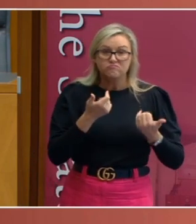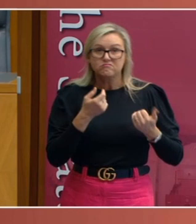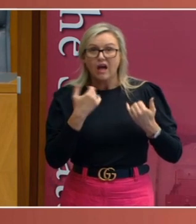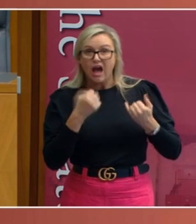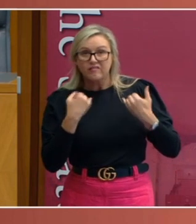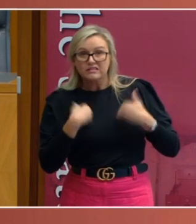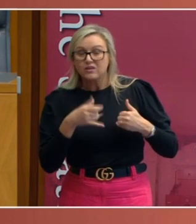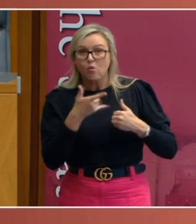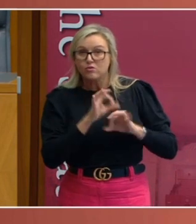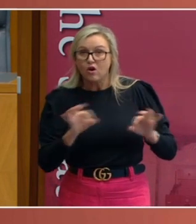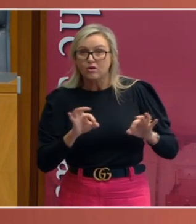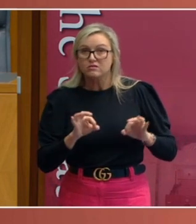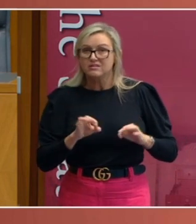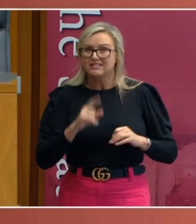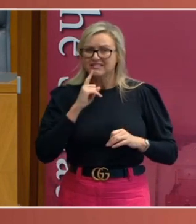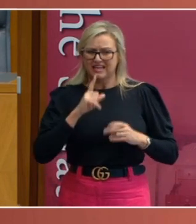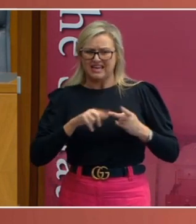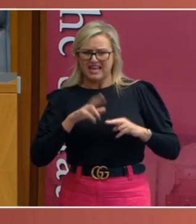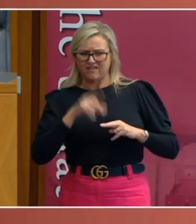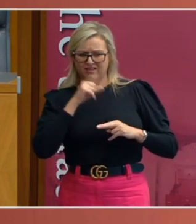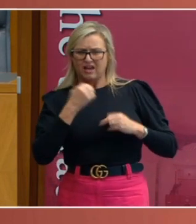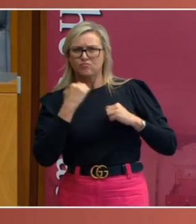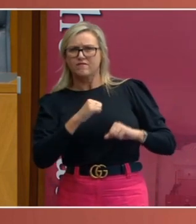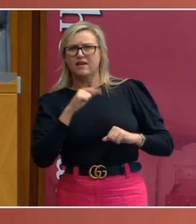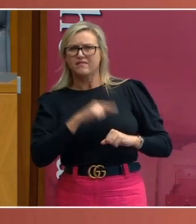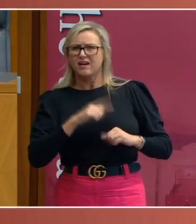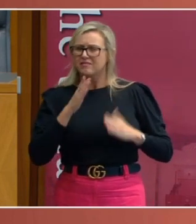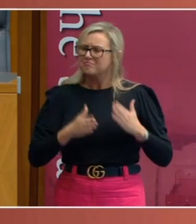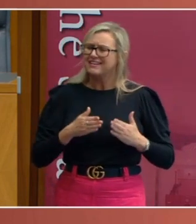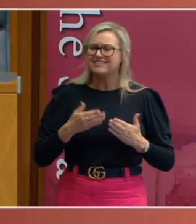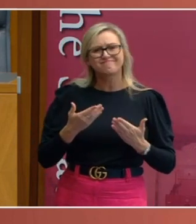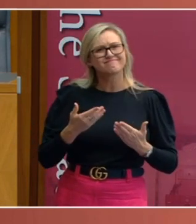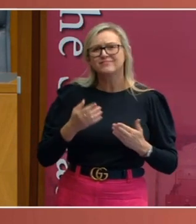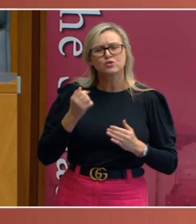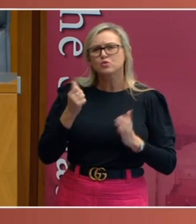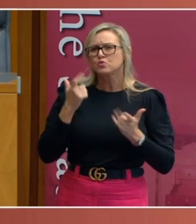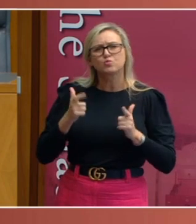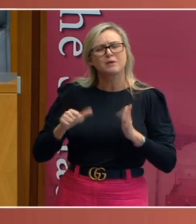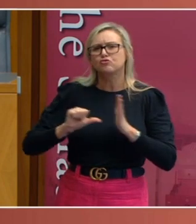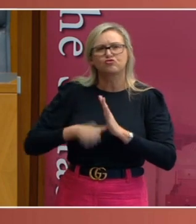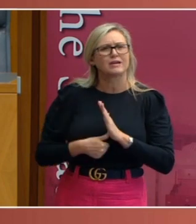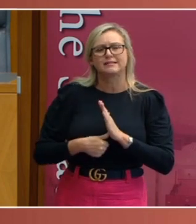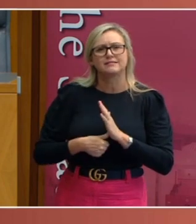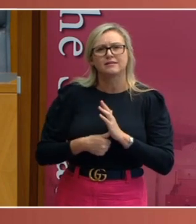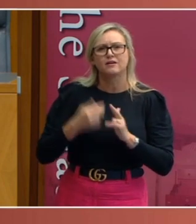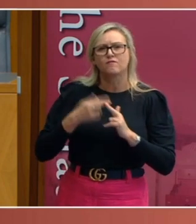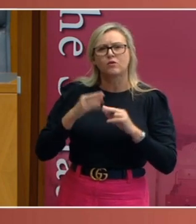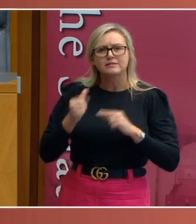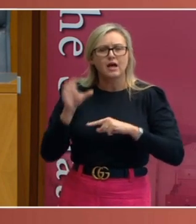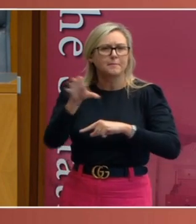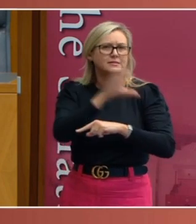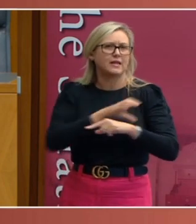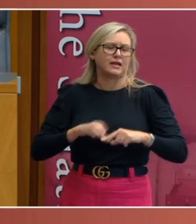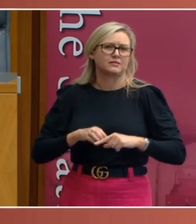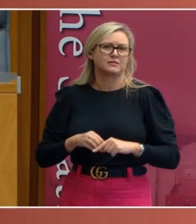imposes an unnecessary burden on interstate commerce and cannot be justified on the ground that it's